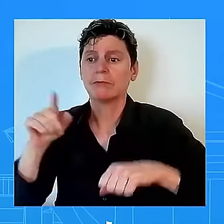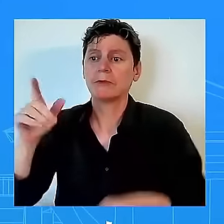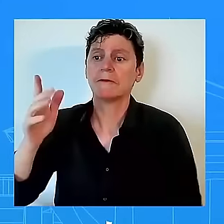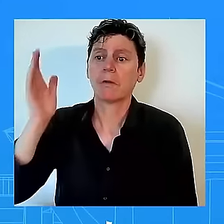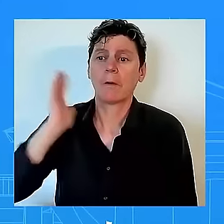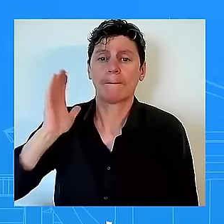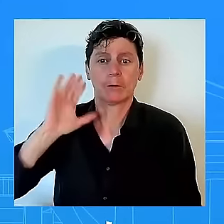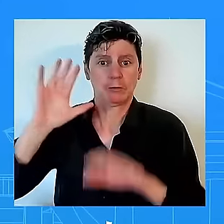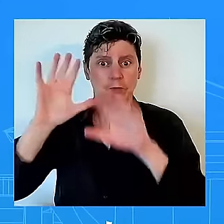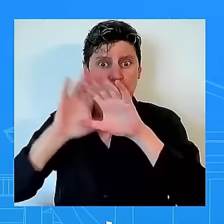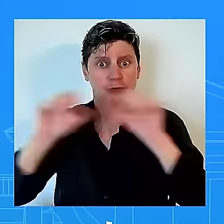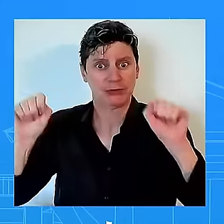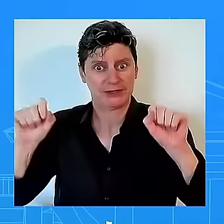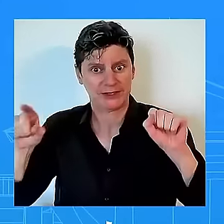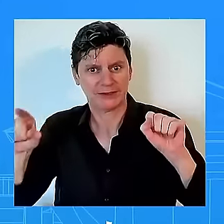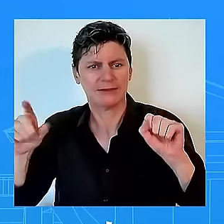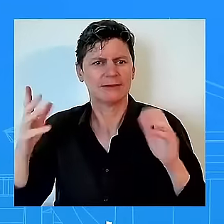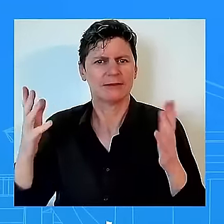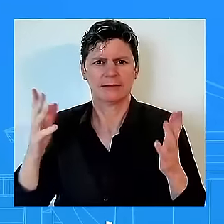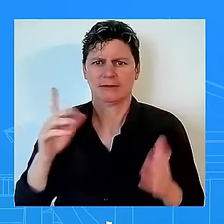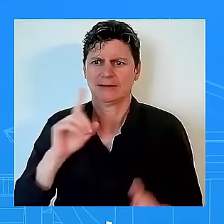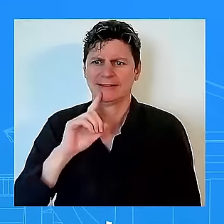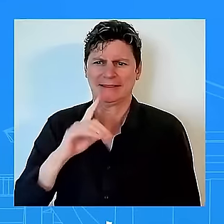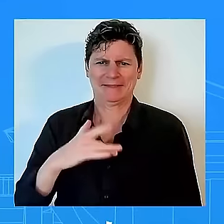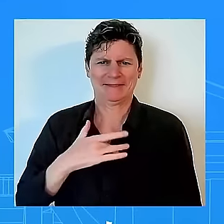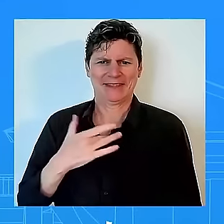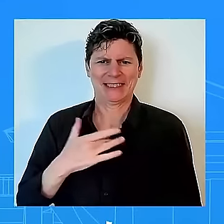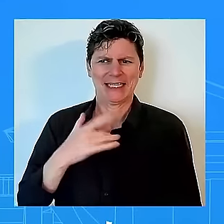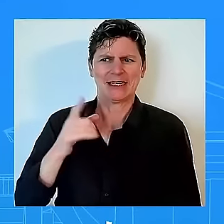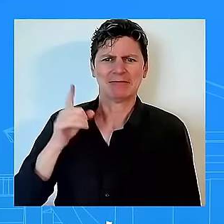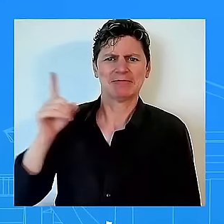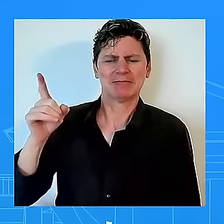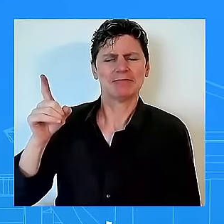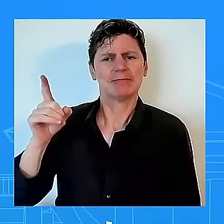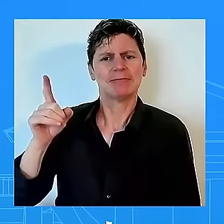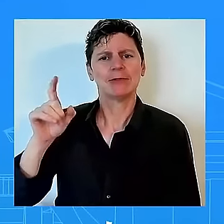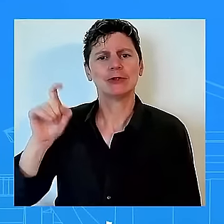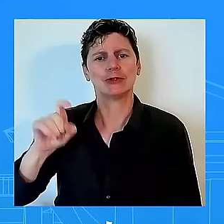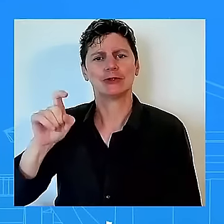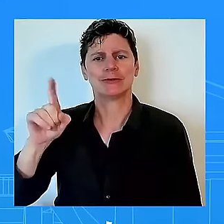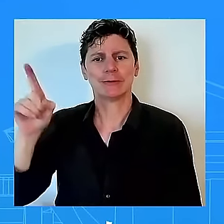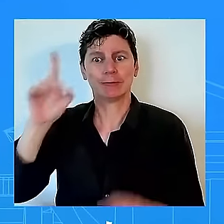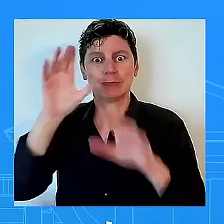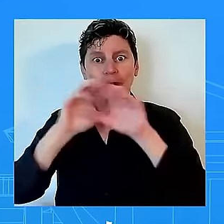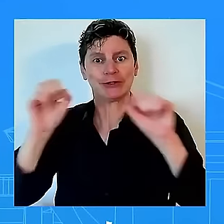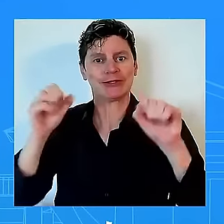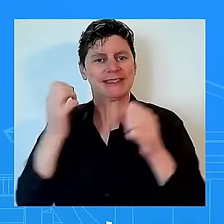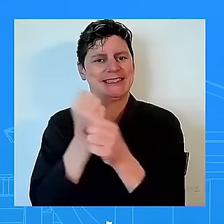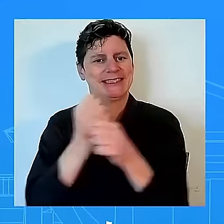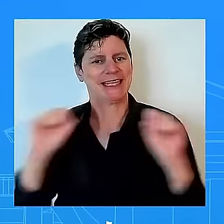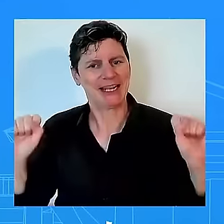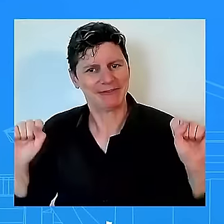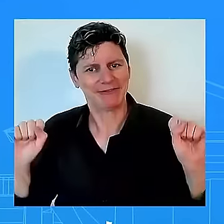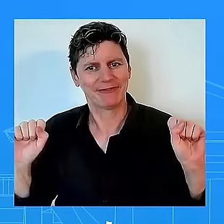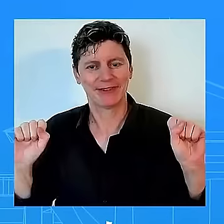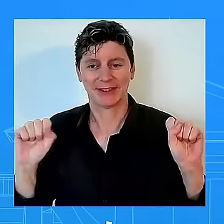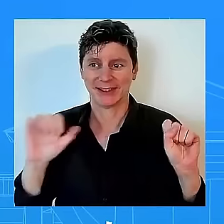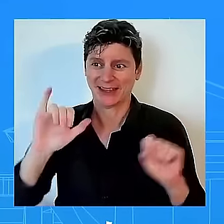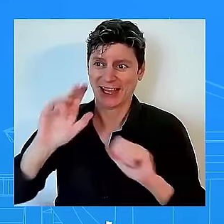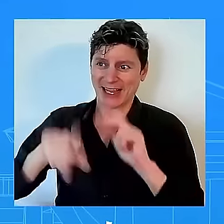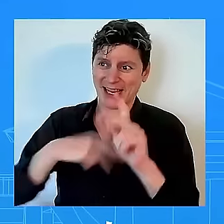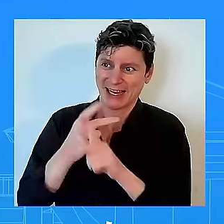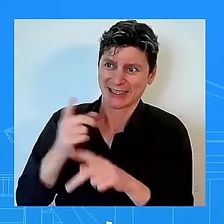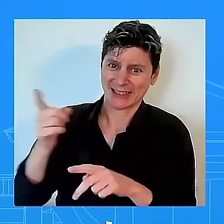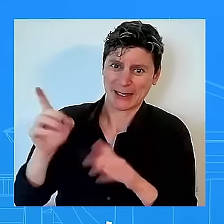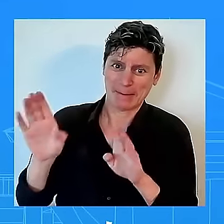president was safe and the president has said we need to tone that down we need to tone it down uh